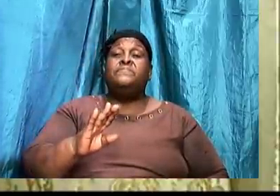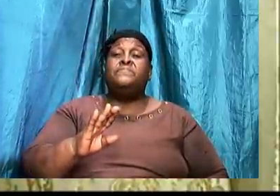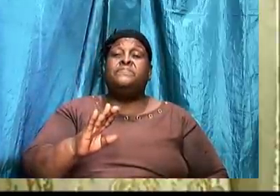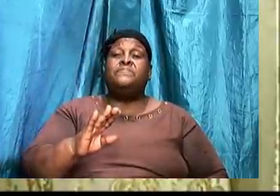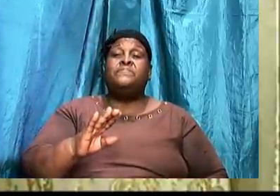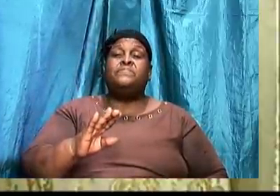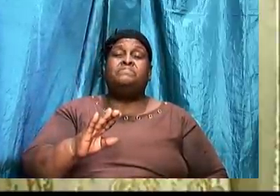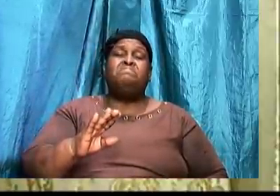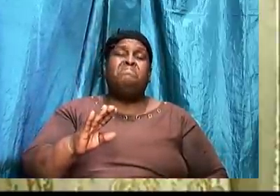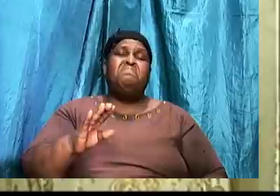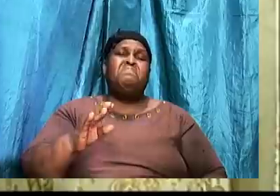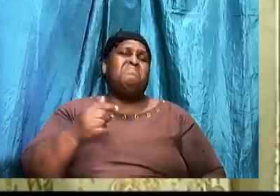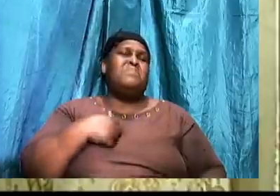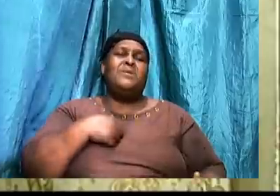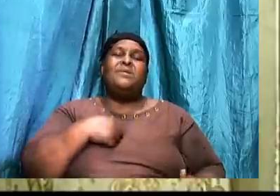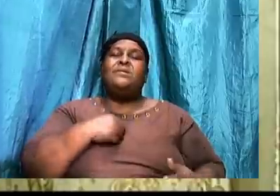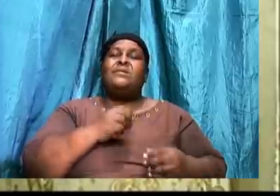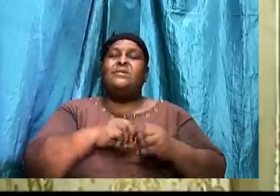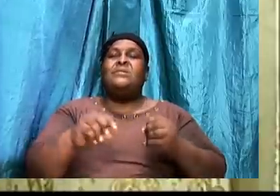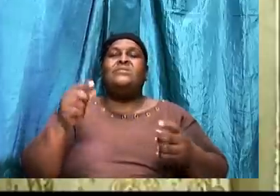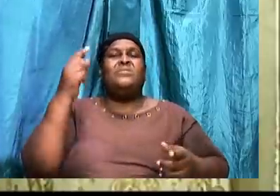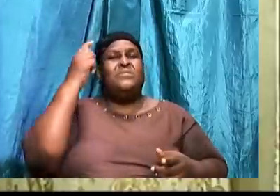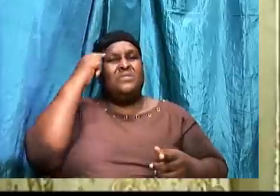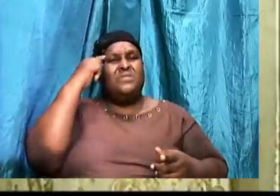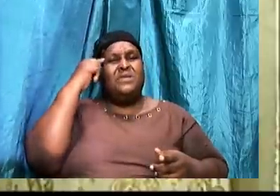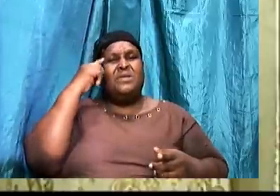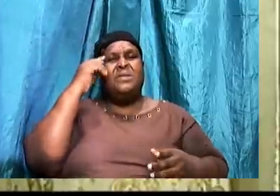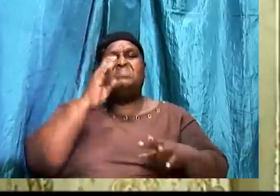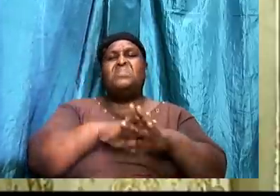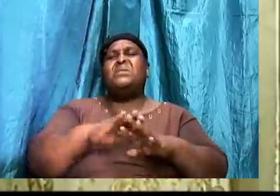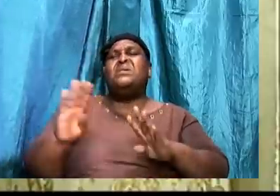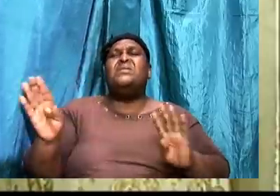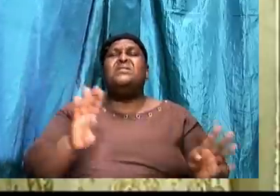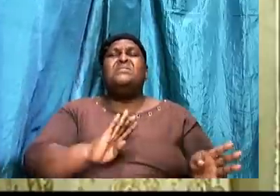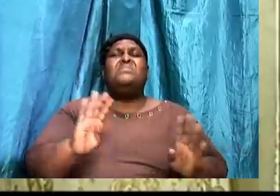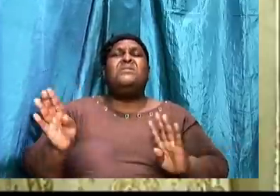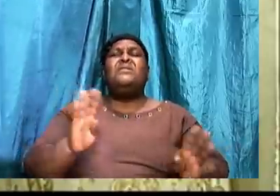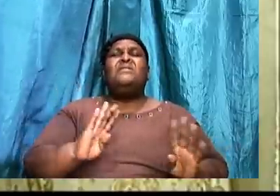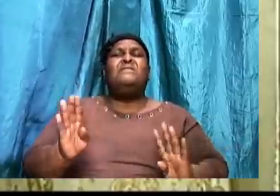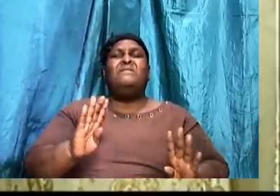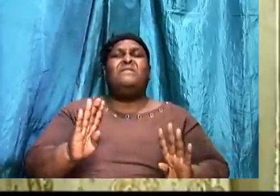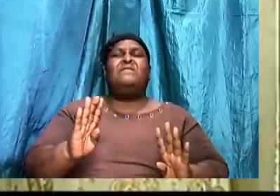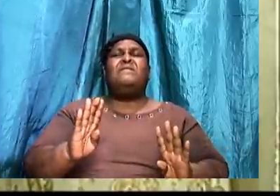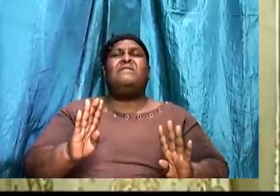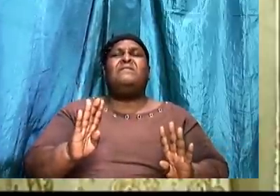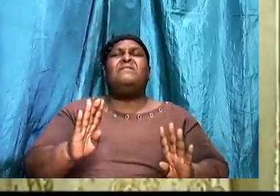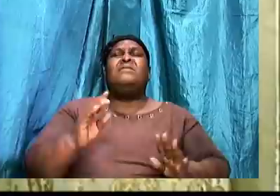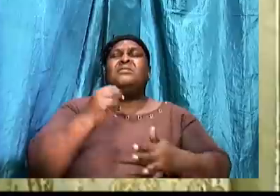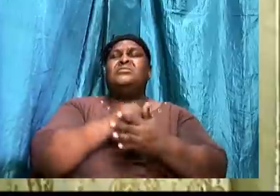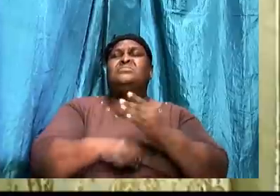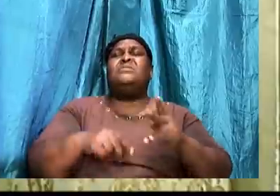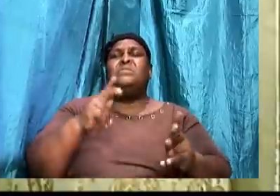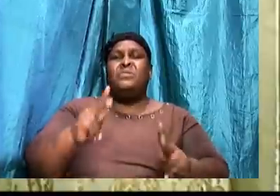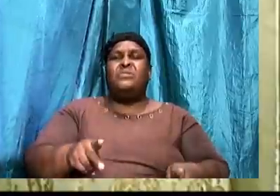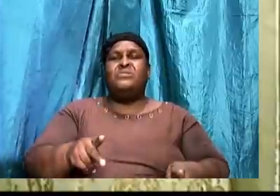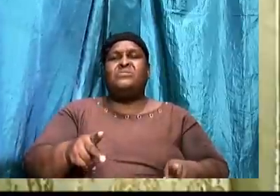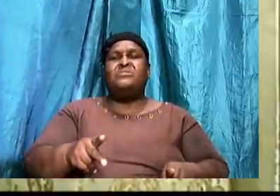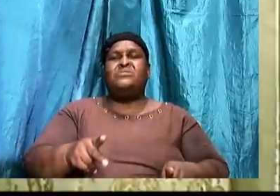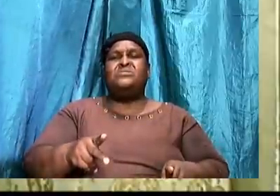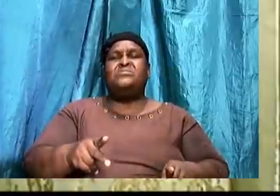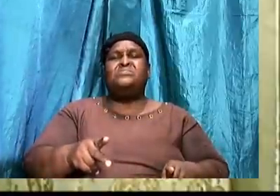Of don't think that. Based on the behavior. some of the saints. Some of the Who should be saints.